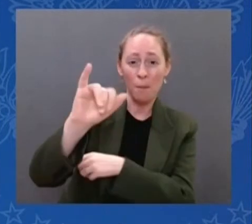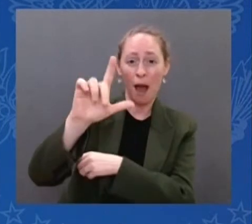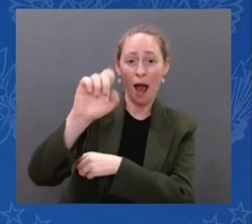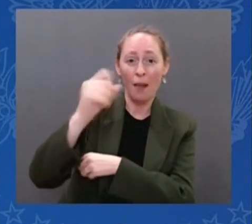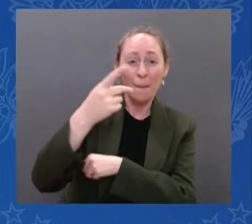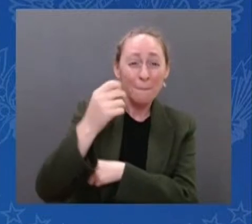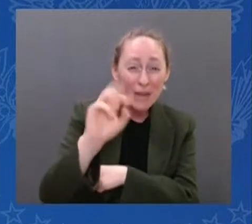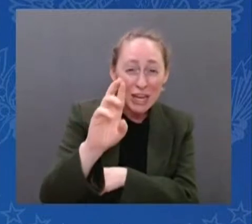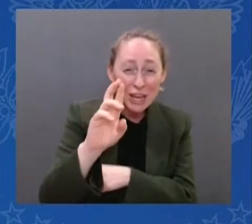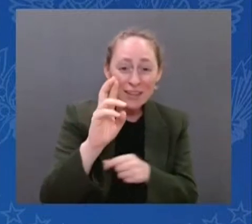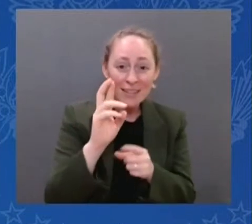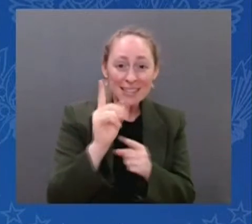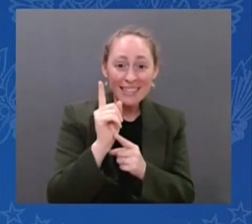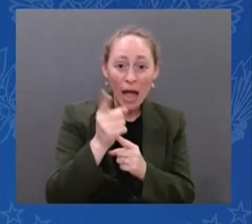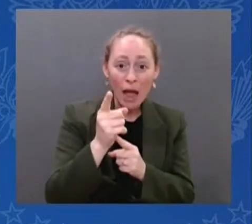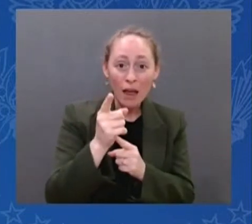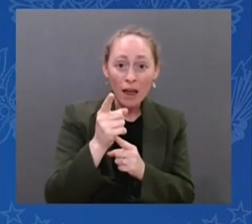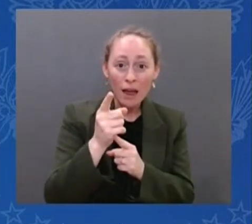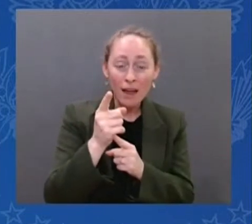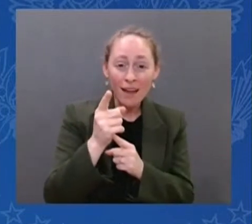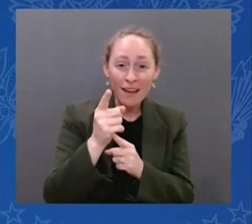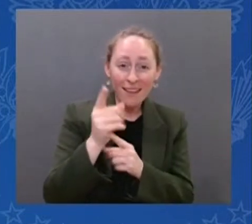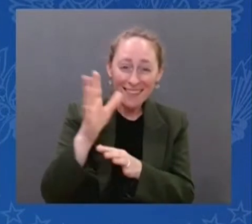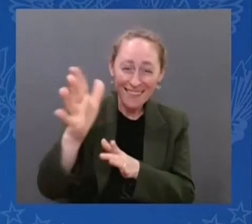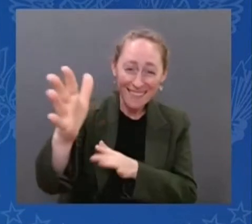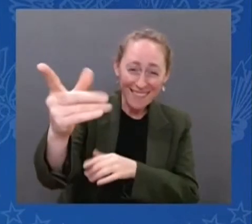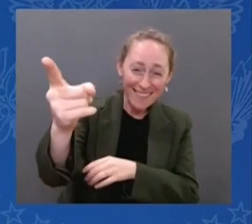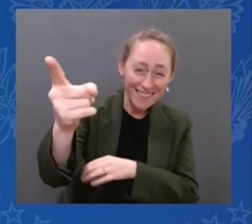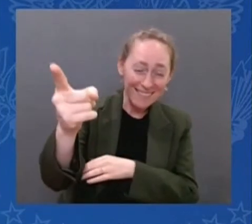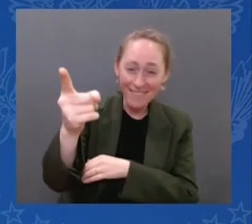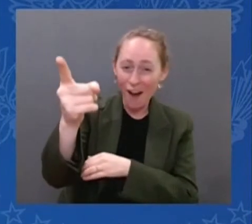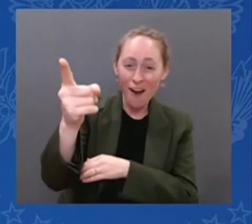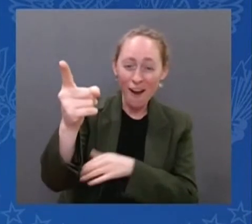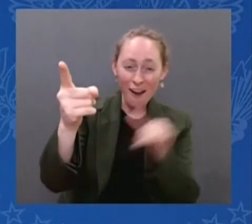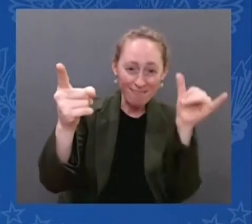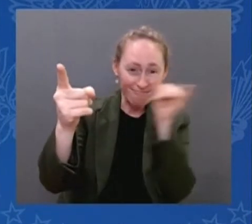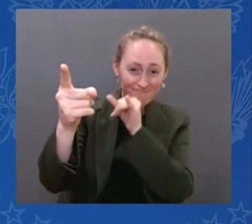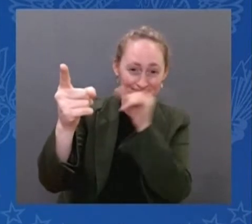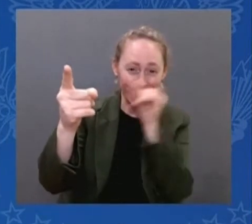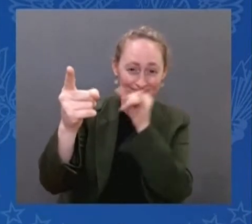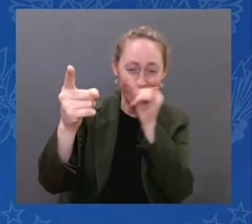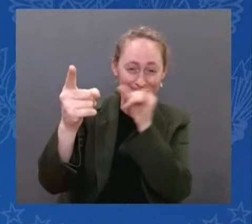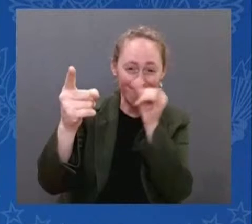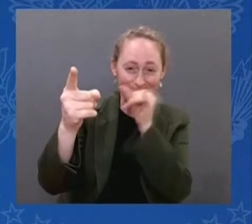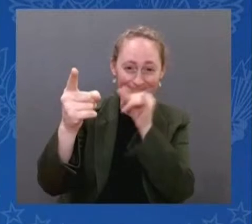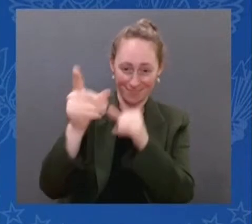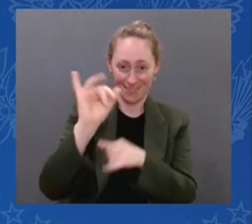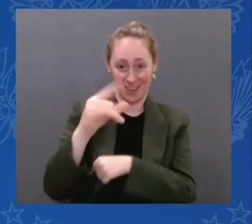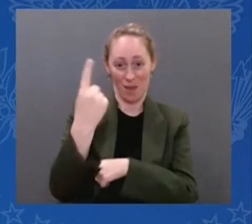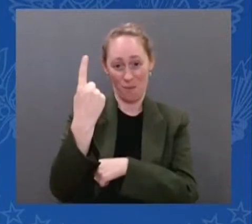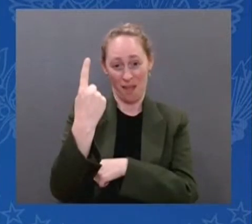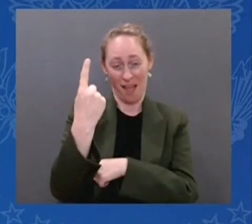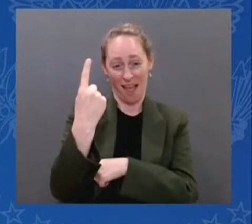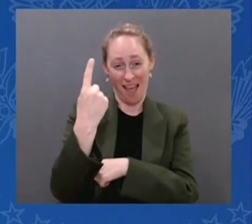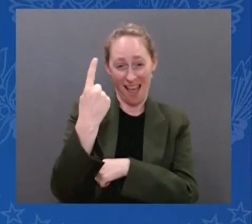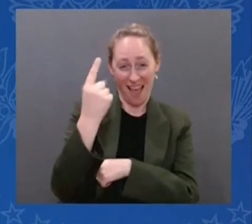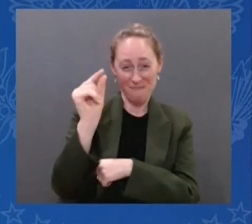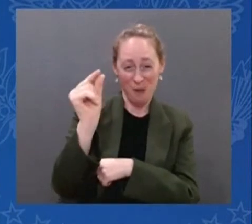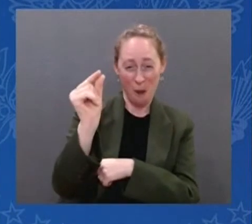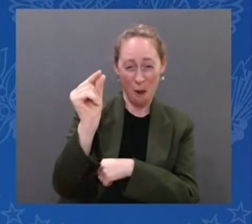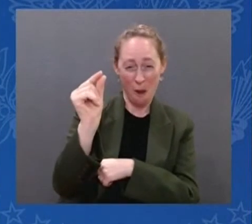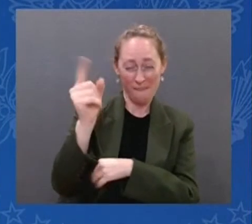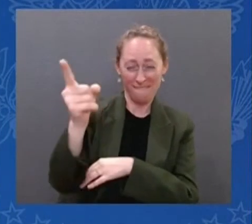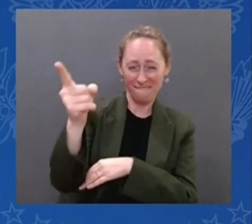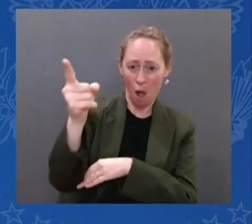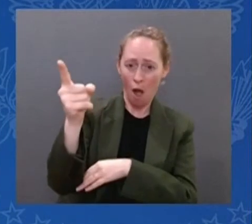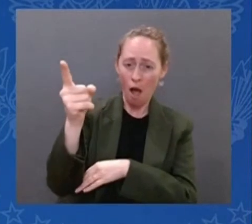for over 13 billion years. And by the way, we're going back further because this is just the first image.